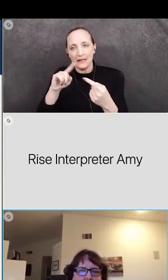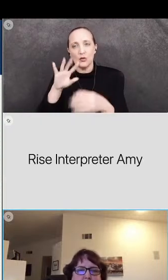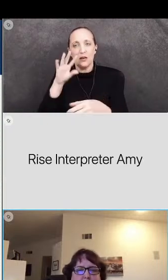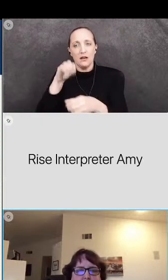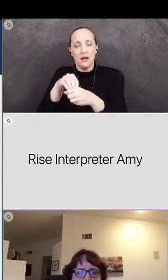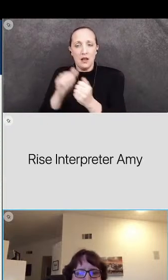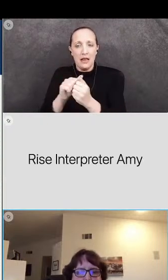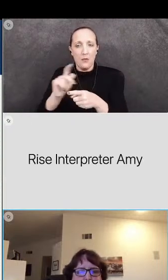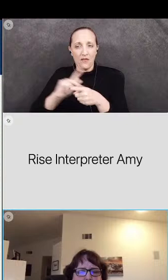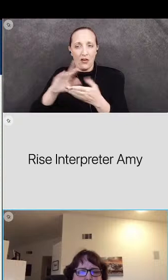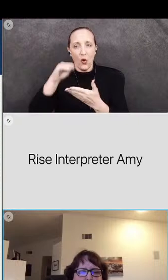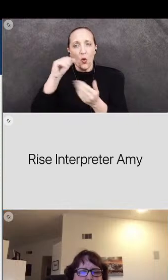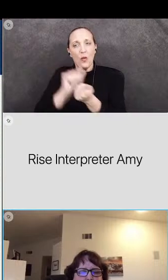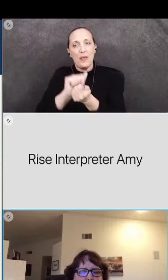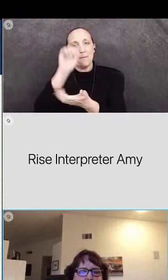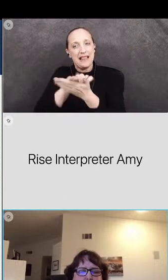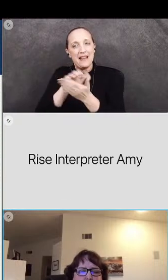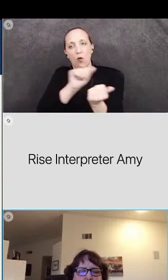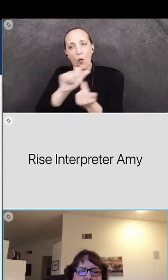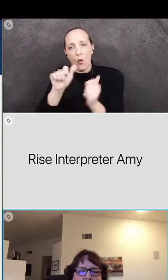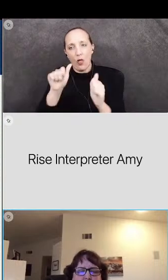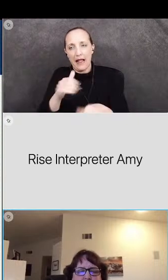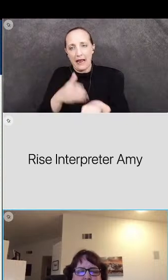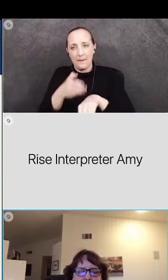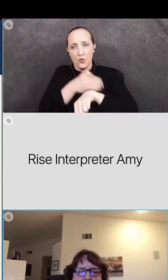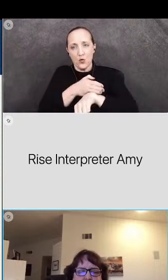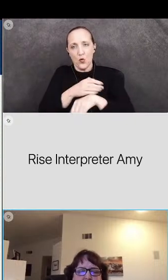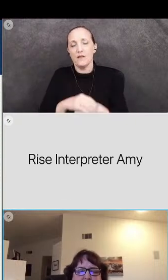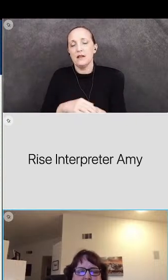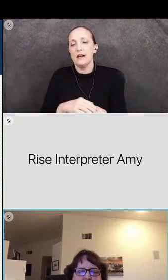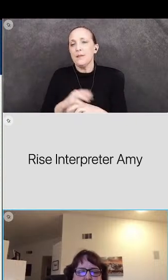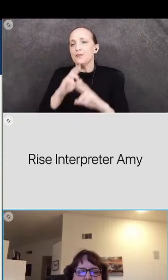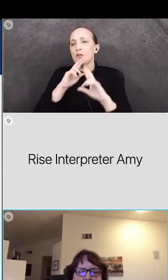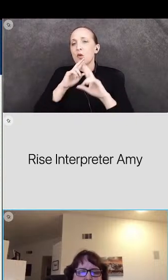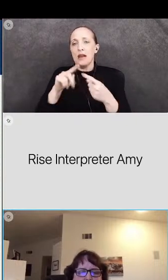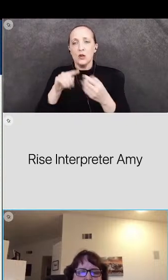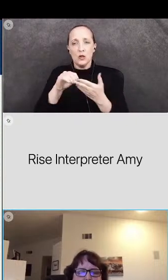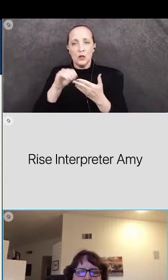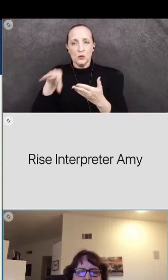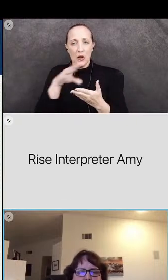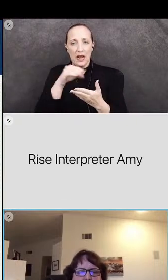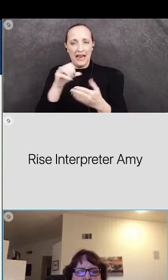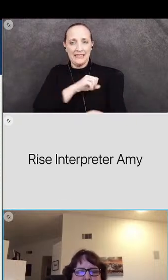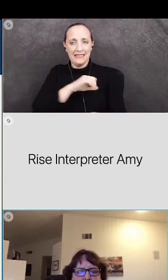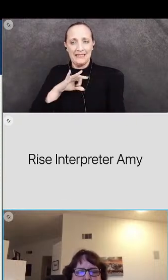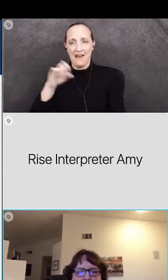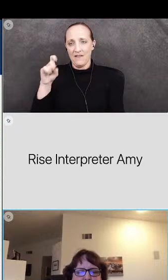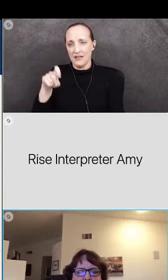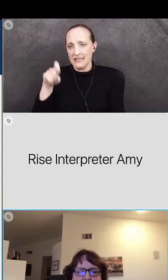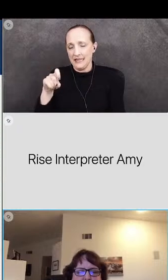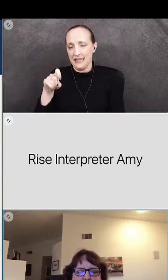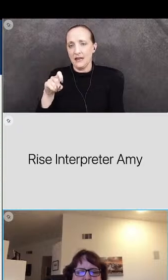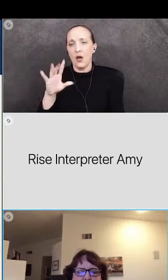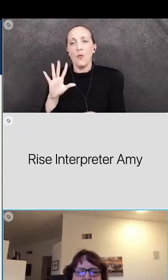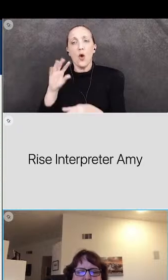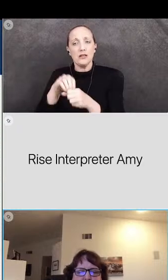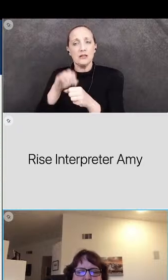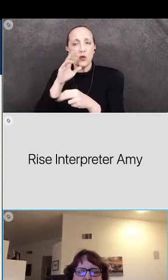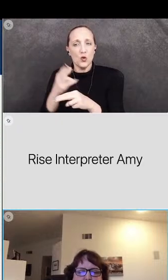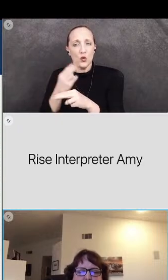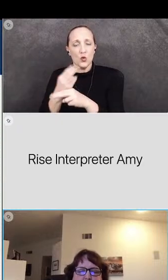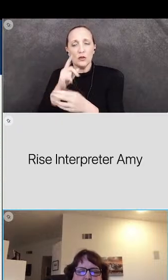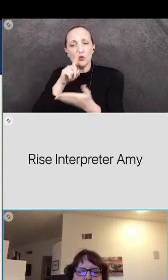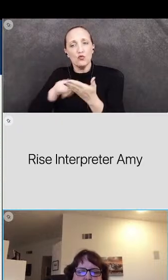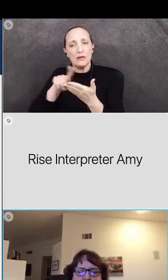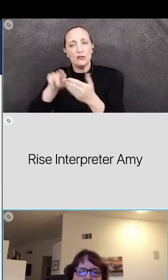a belief that everybody will improve it's responsive to student and staff needs our participants will use research-based